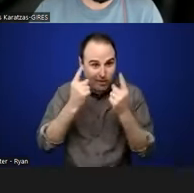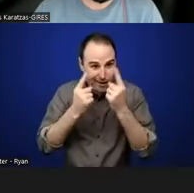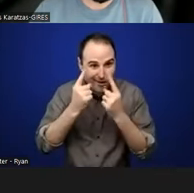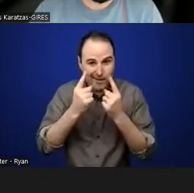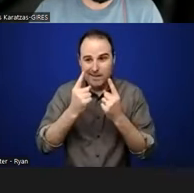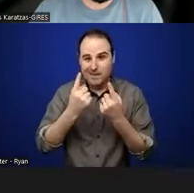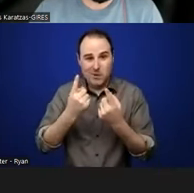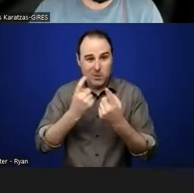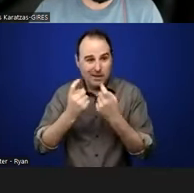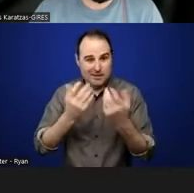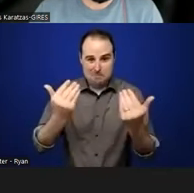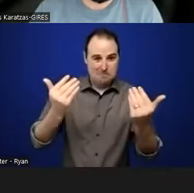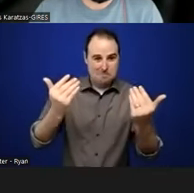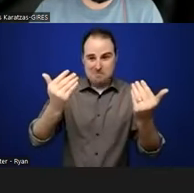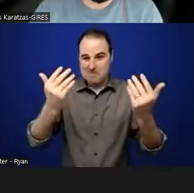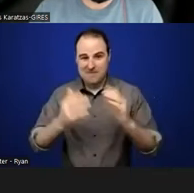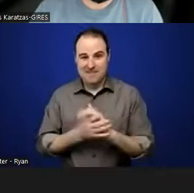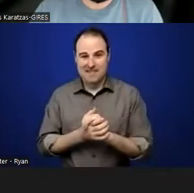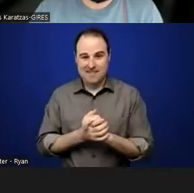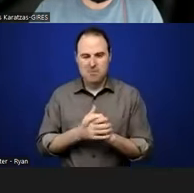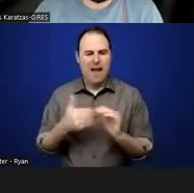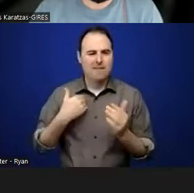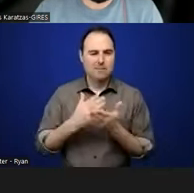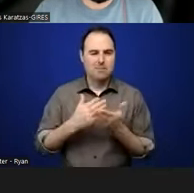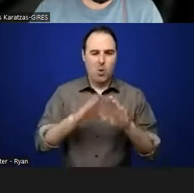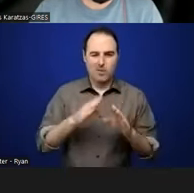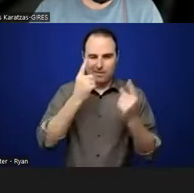for us. We'll go Rebecca and then Susie.